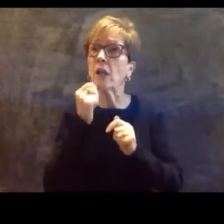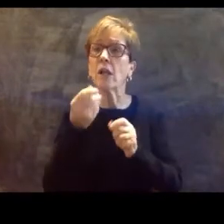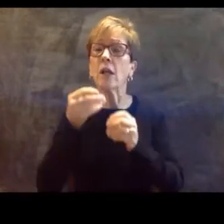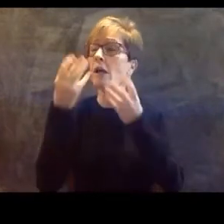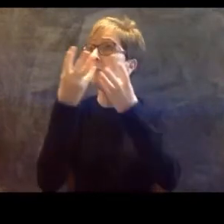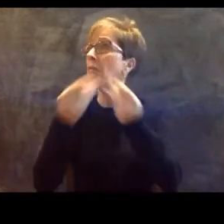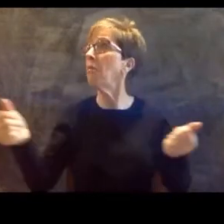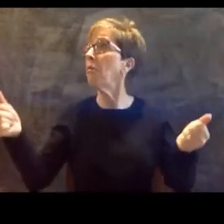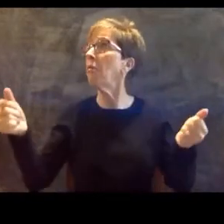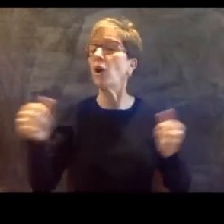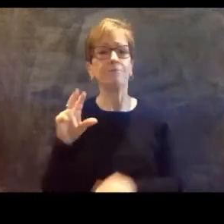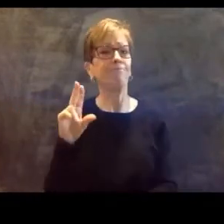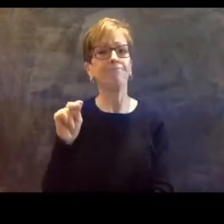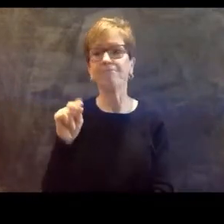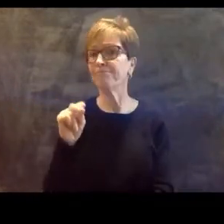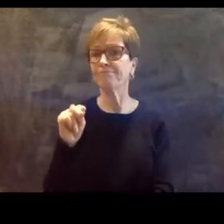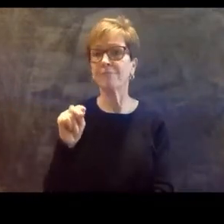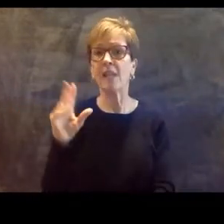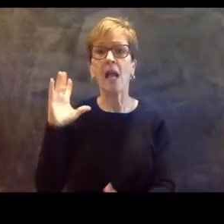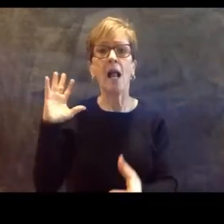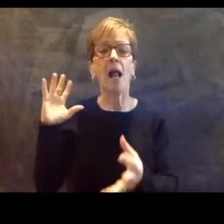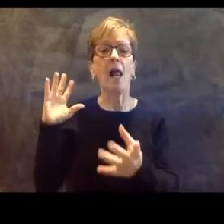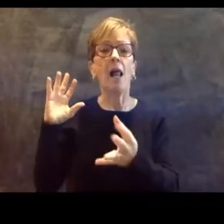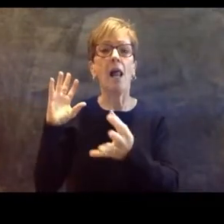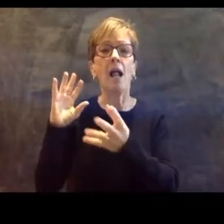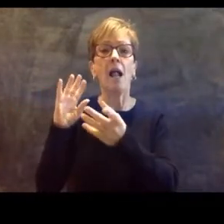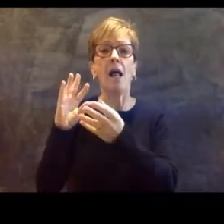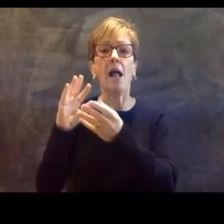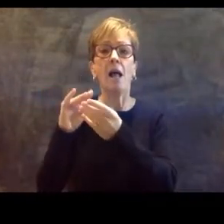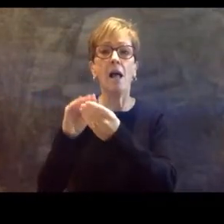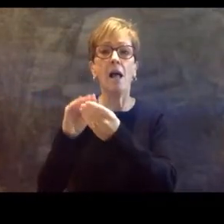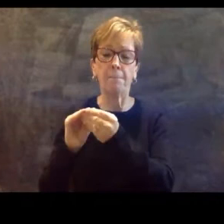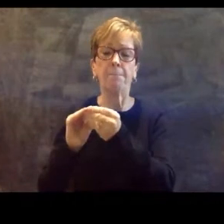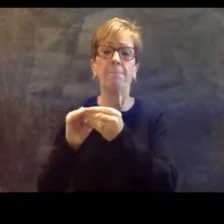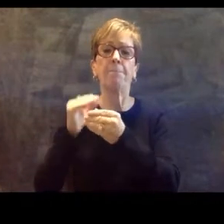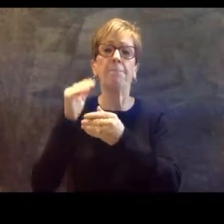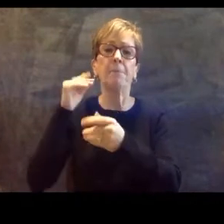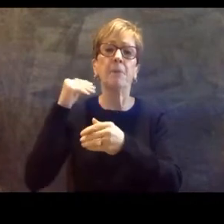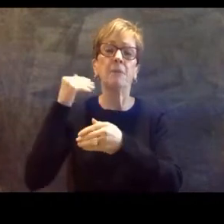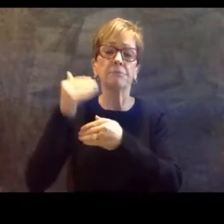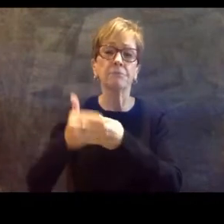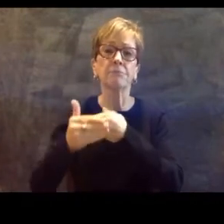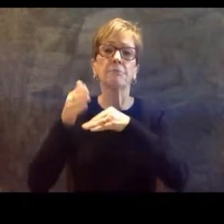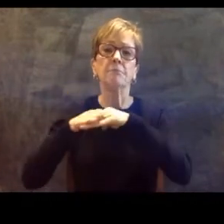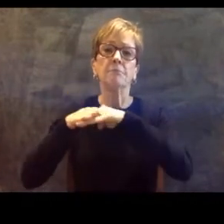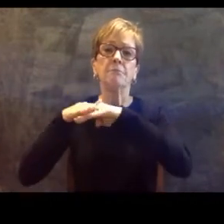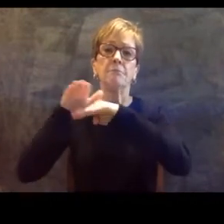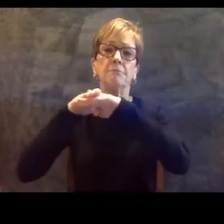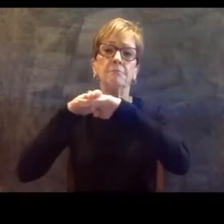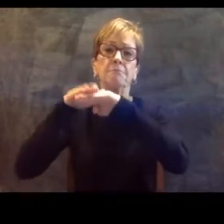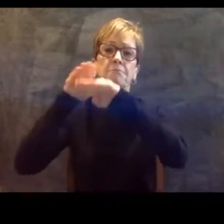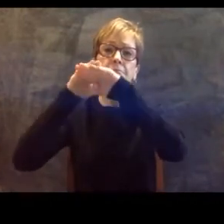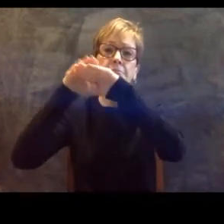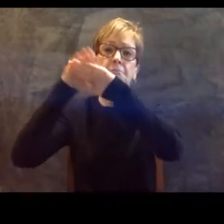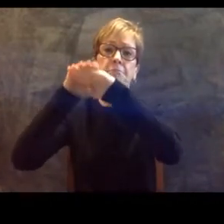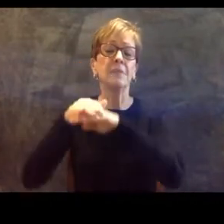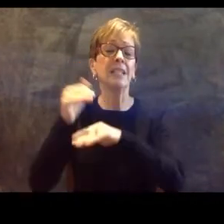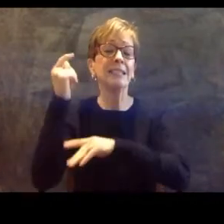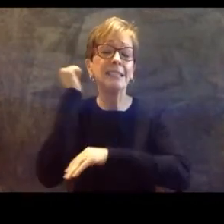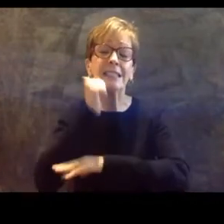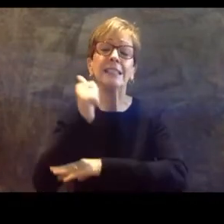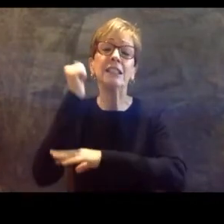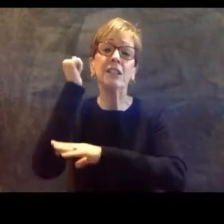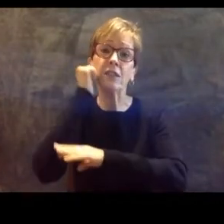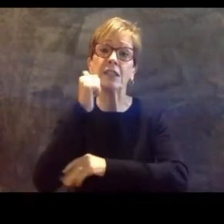They add up day after day, year after year, and before you know it, you've